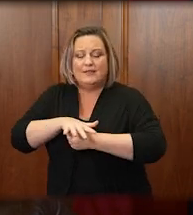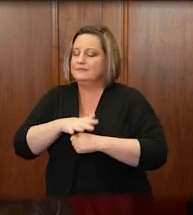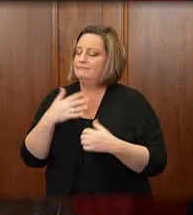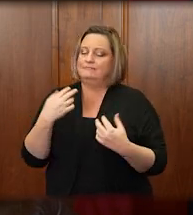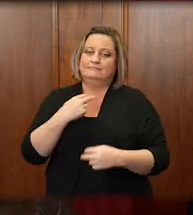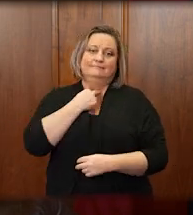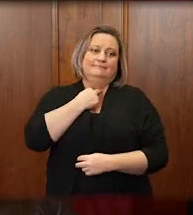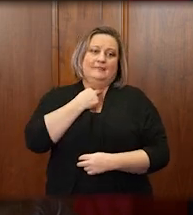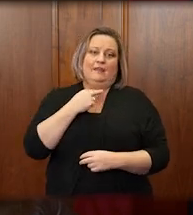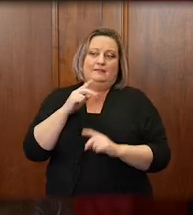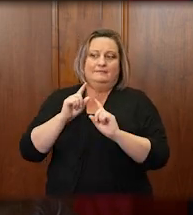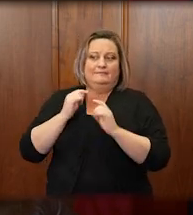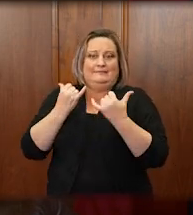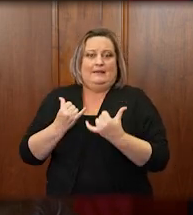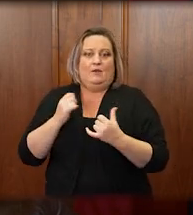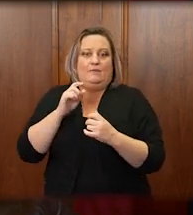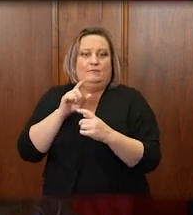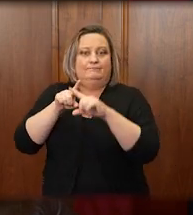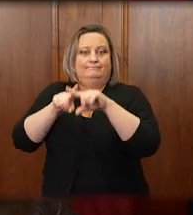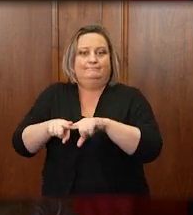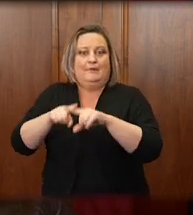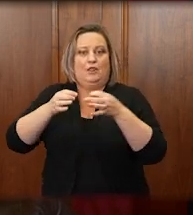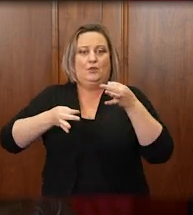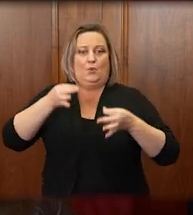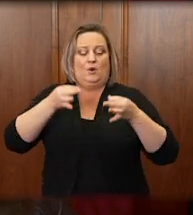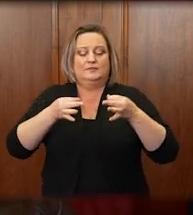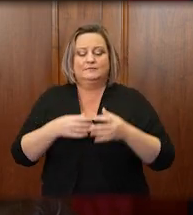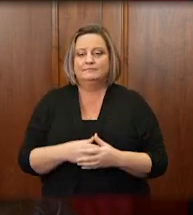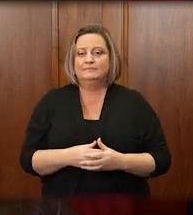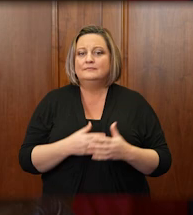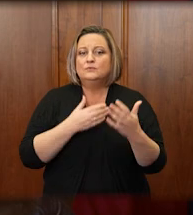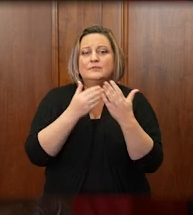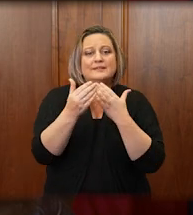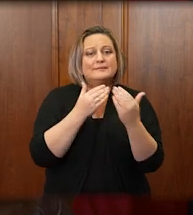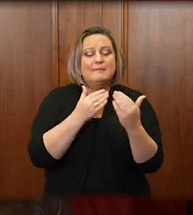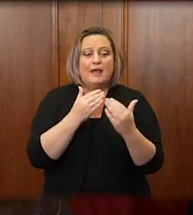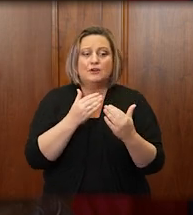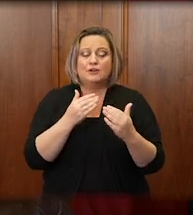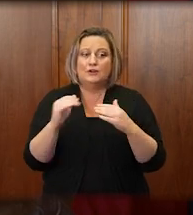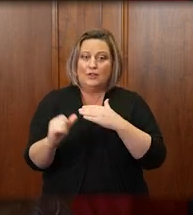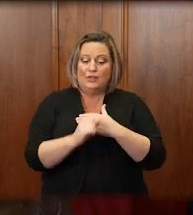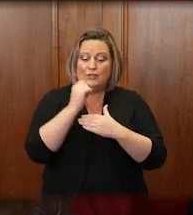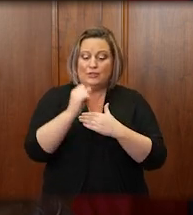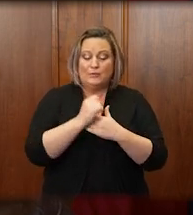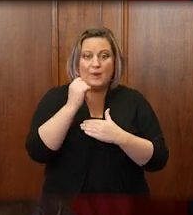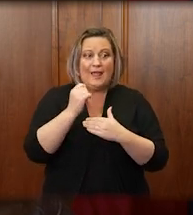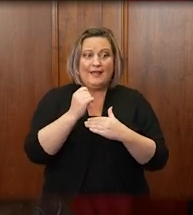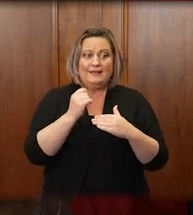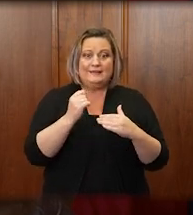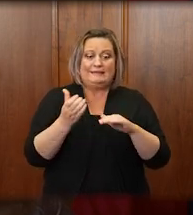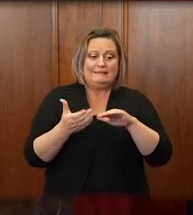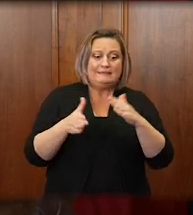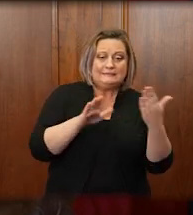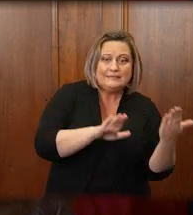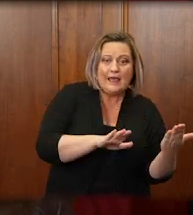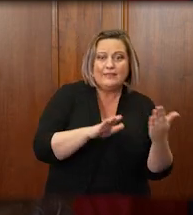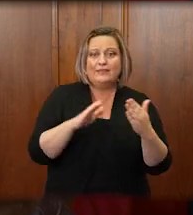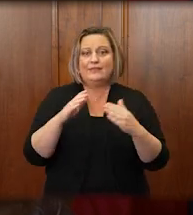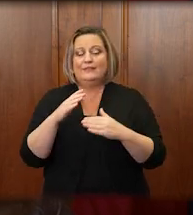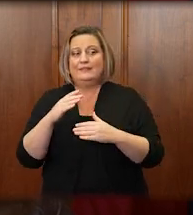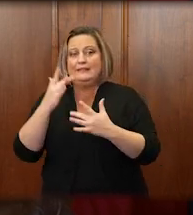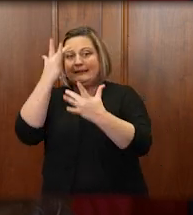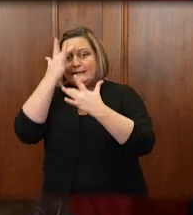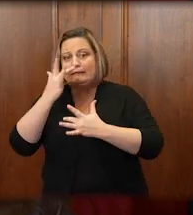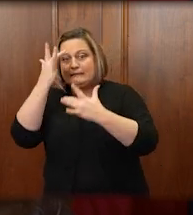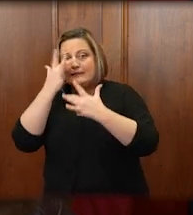economically. But no matter how great the threat of illness or death the pandemic presented, court personnel had to